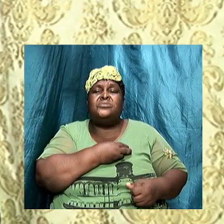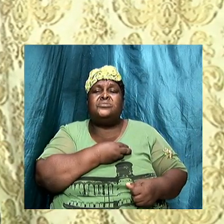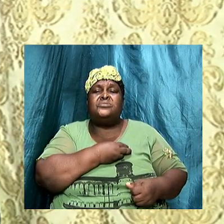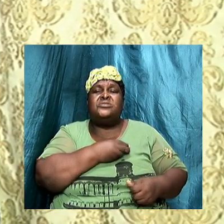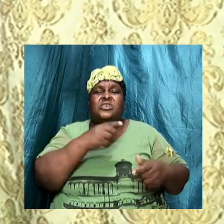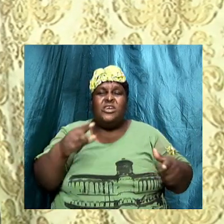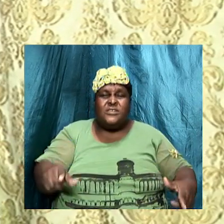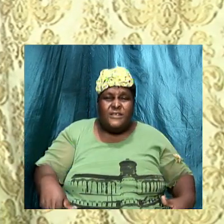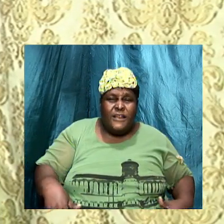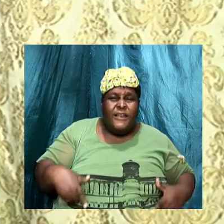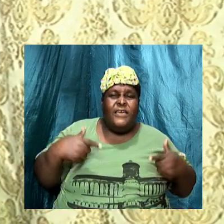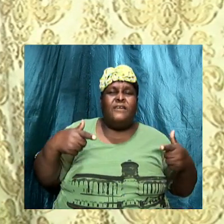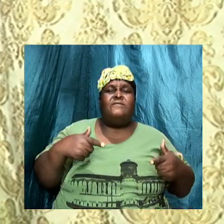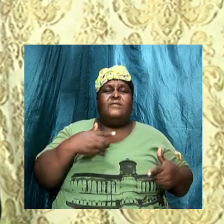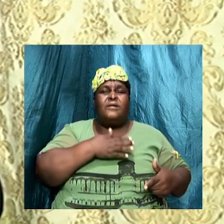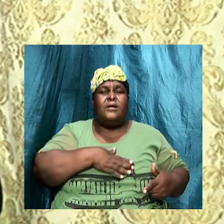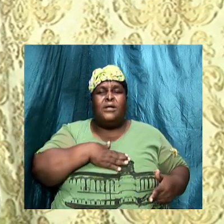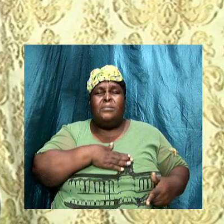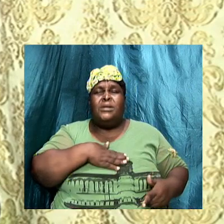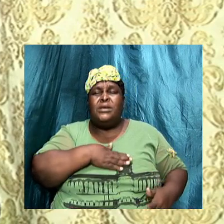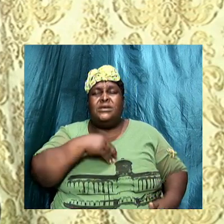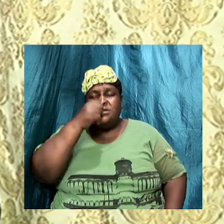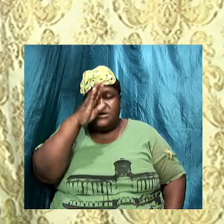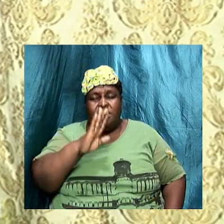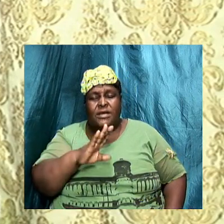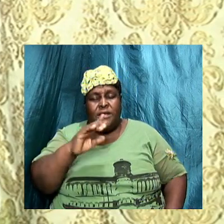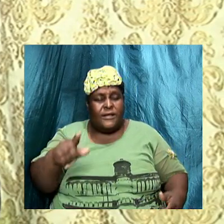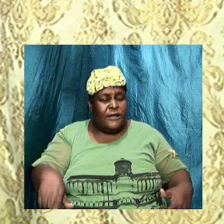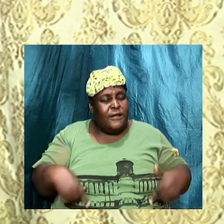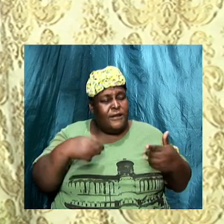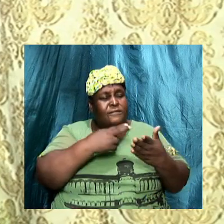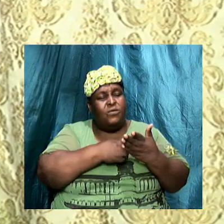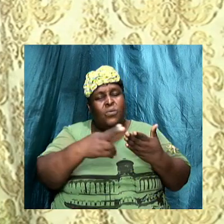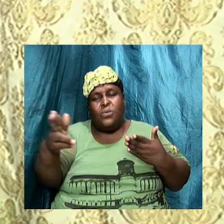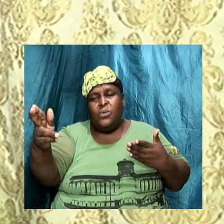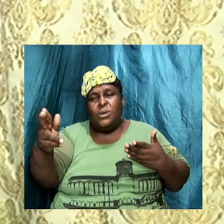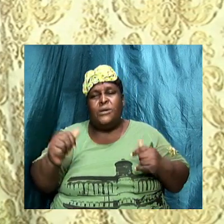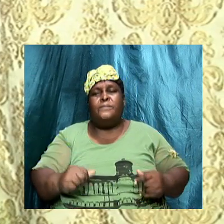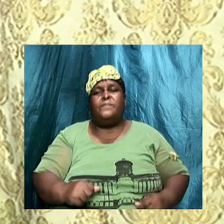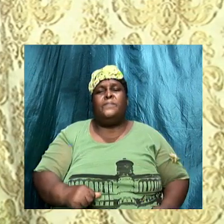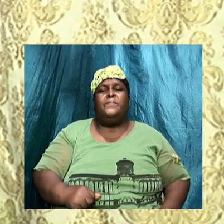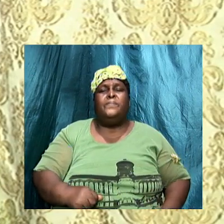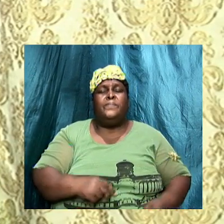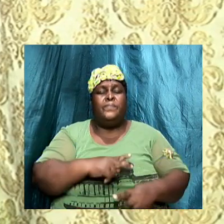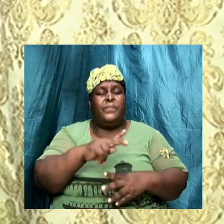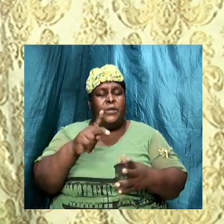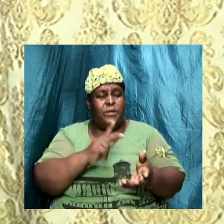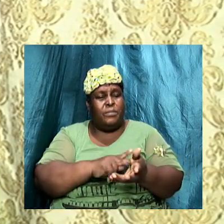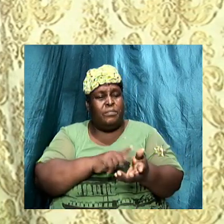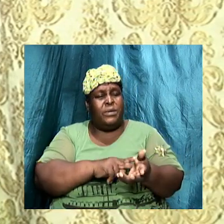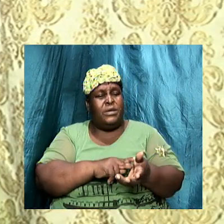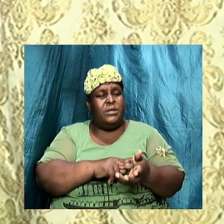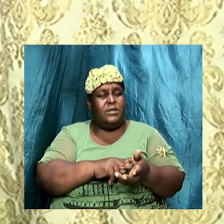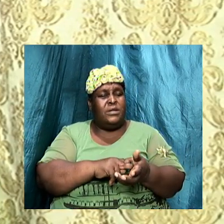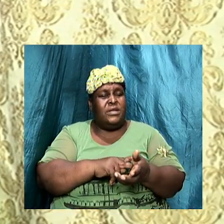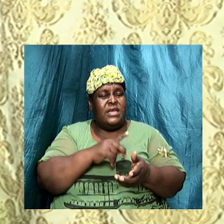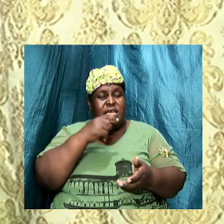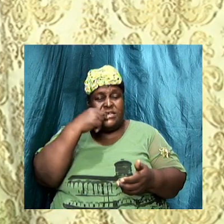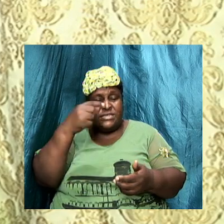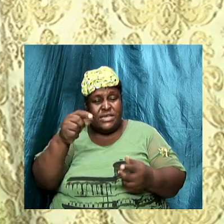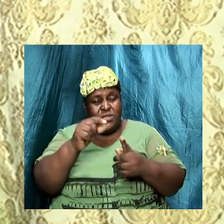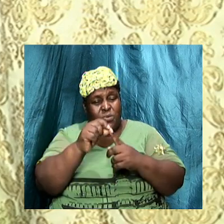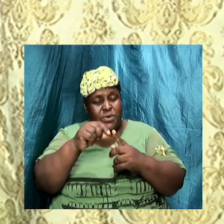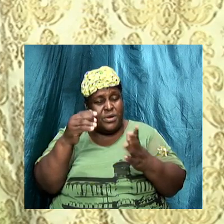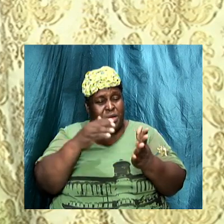heaven. So there is a call for us to live holy when Peter repeats the Lord's word in 1 Peter